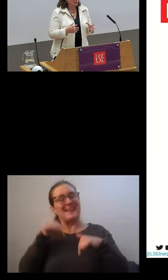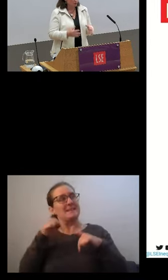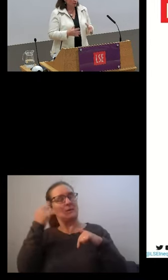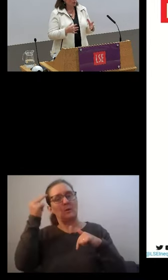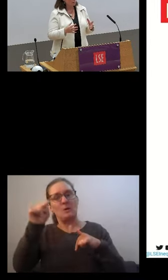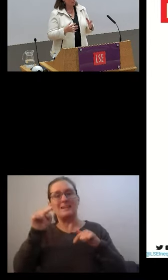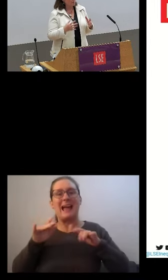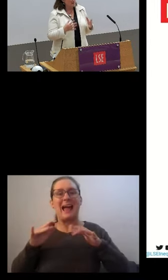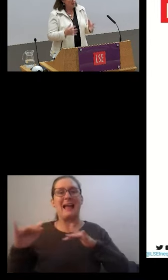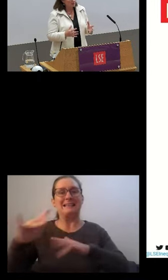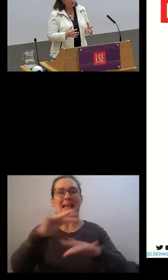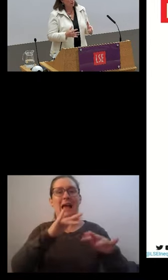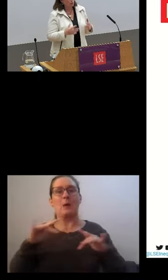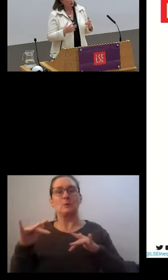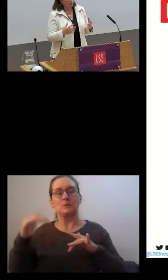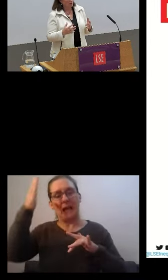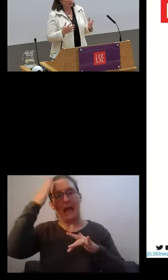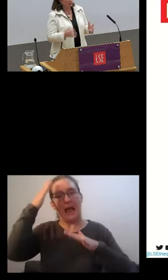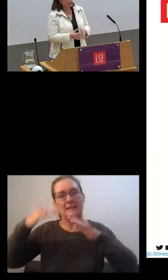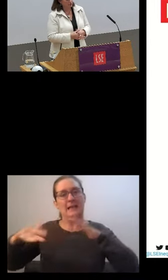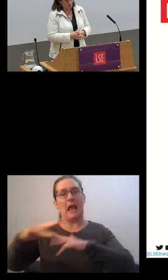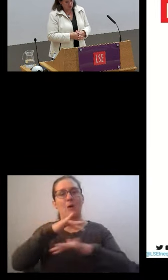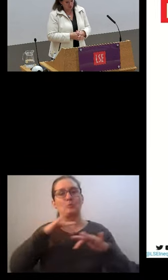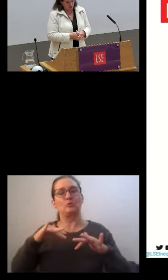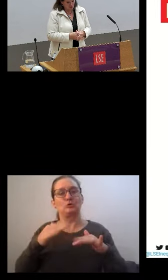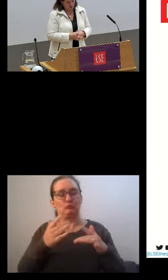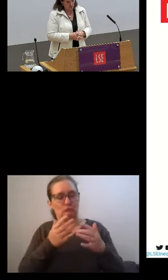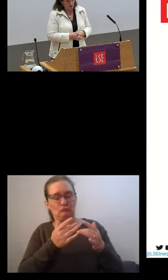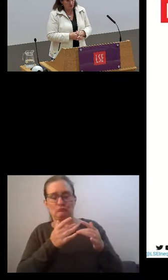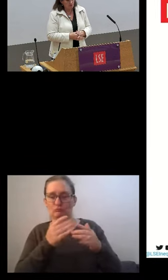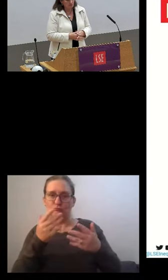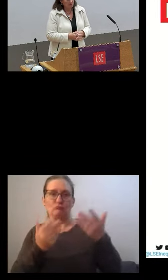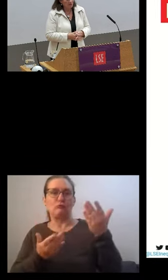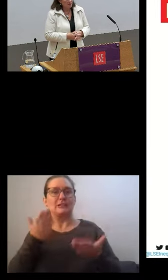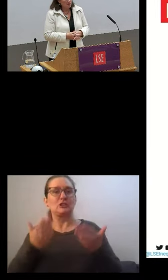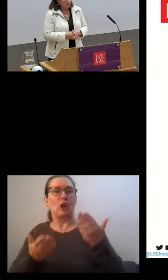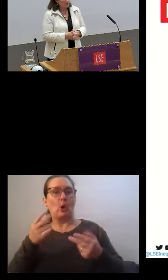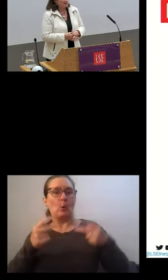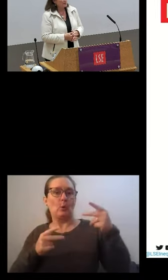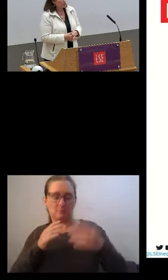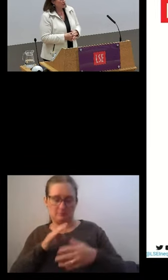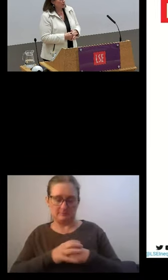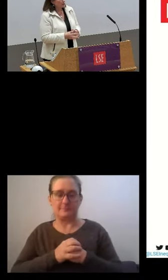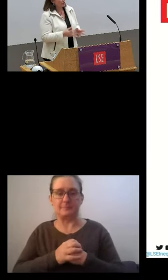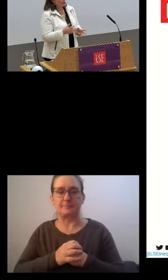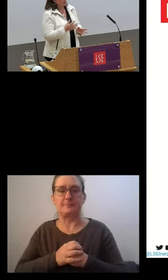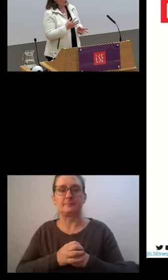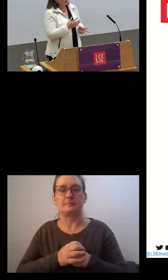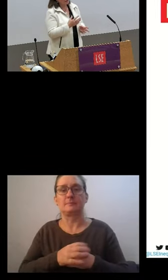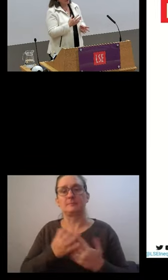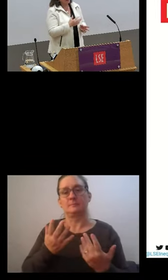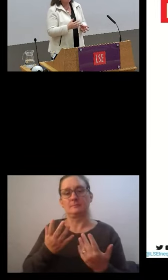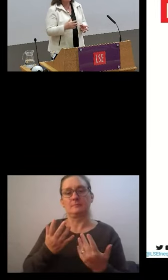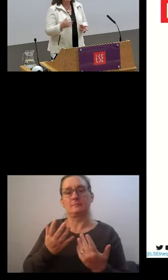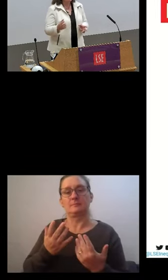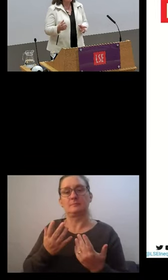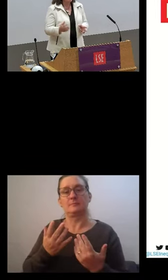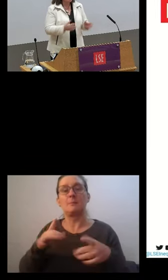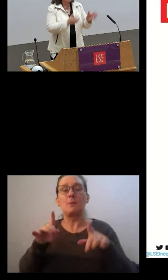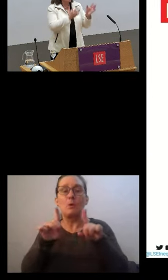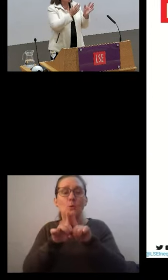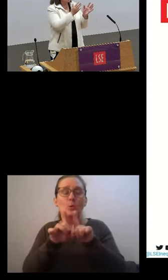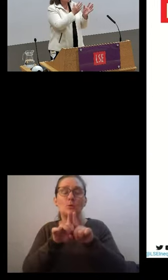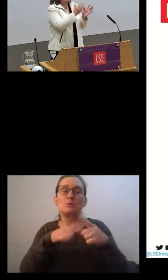ratio is what we mean when we refer to poor quality employment. But as I mentioned, we also measure cluster